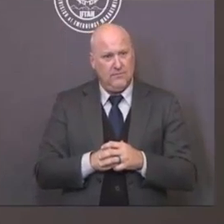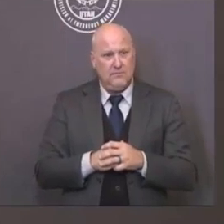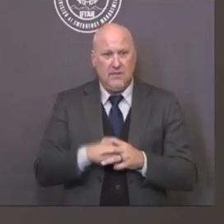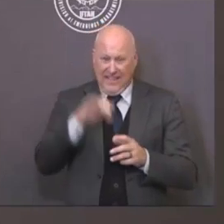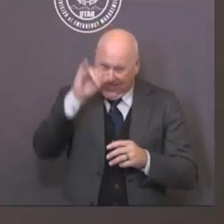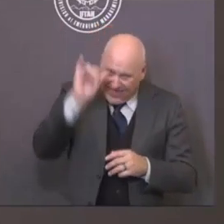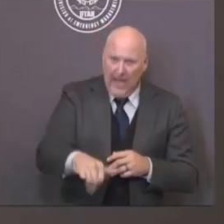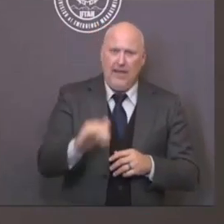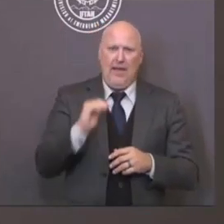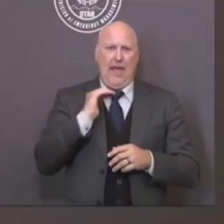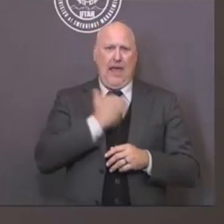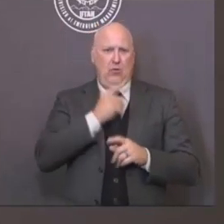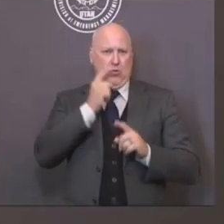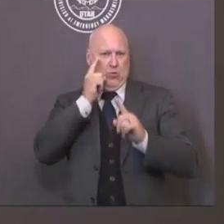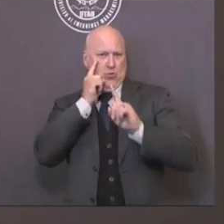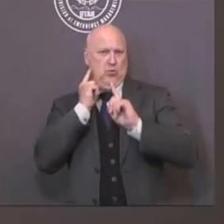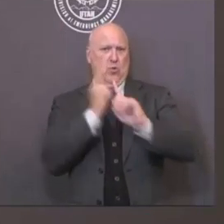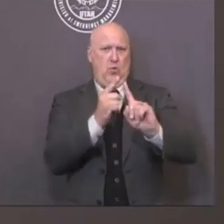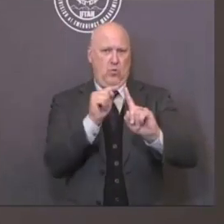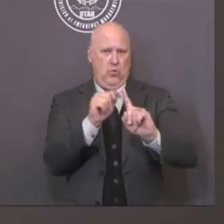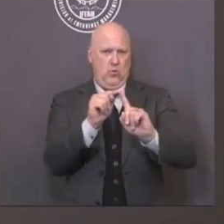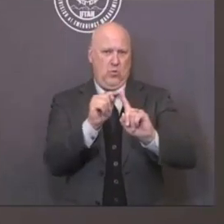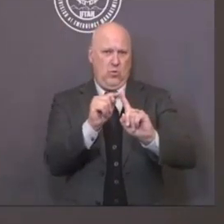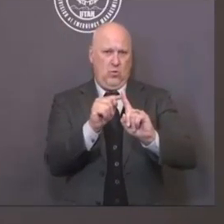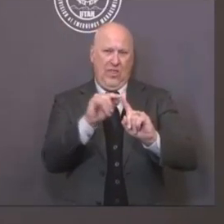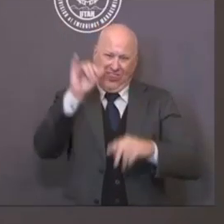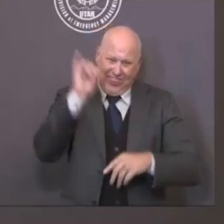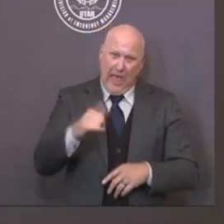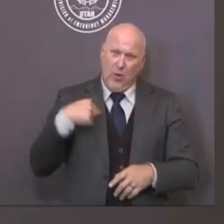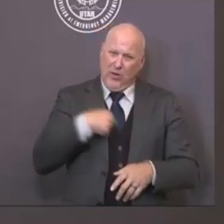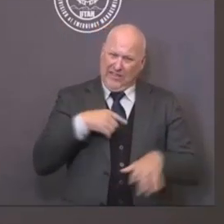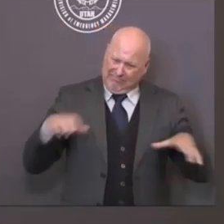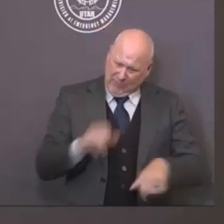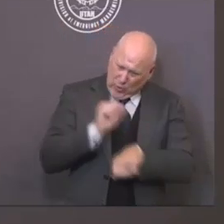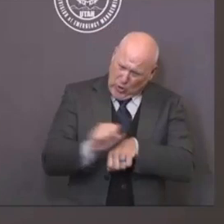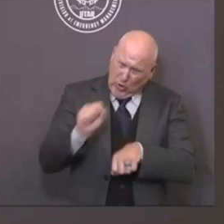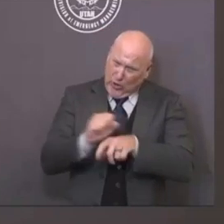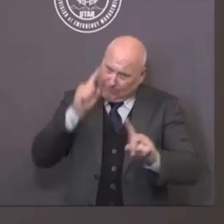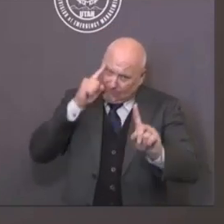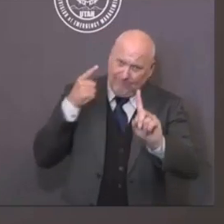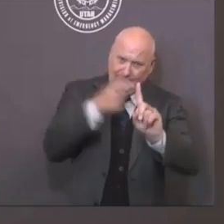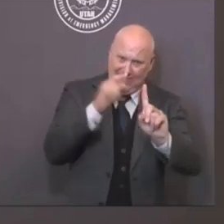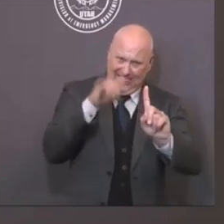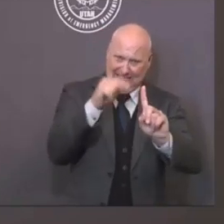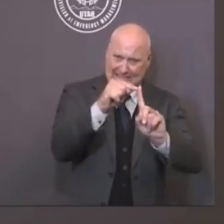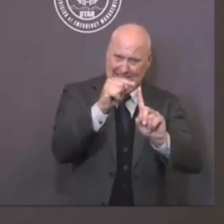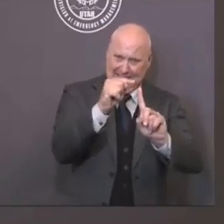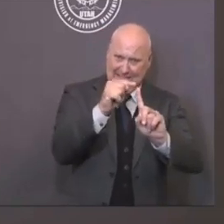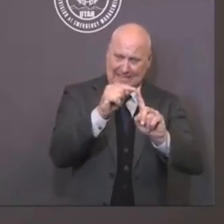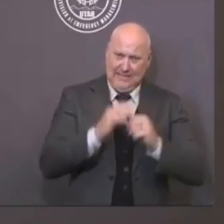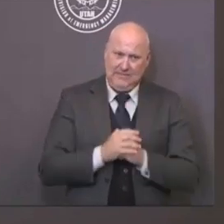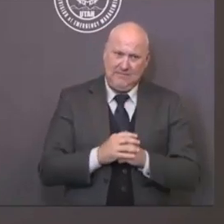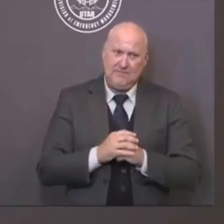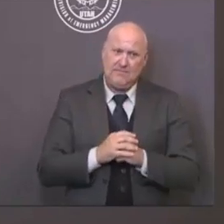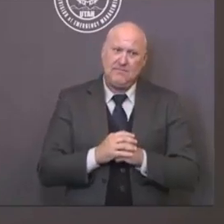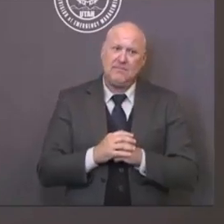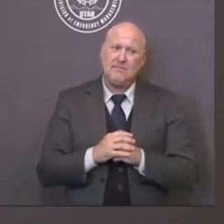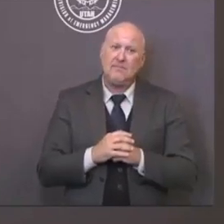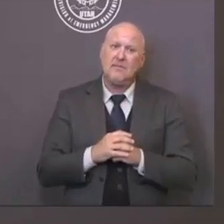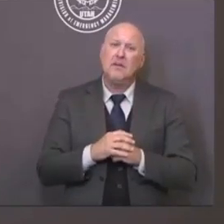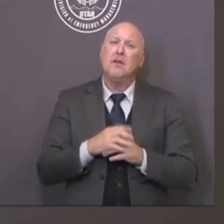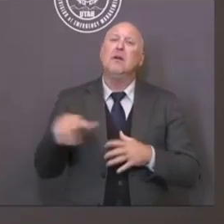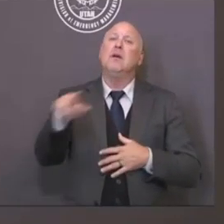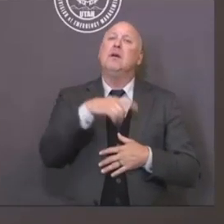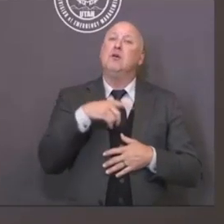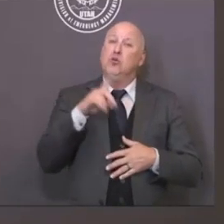That should be our goal. as we work together. So let's do the right thing because it's the right thing to do. And as